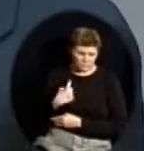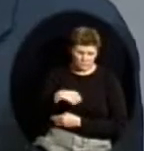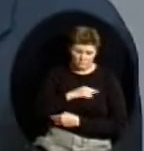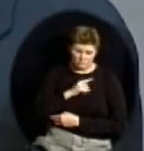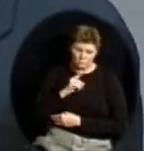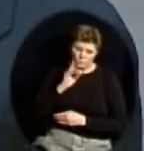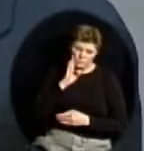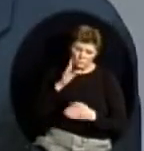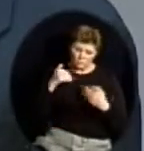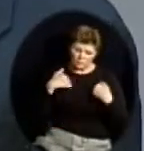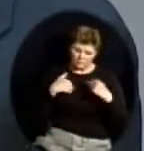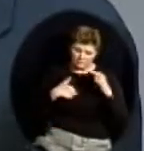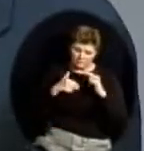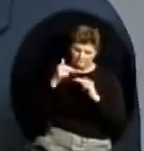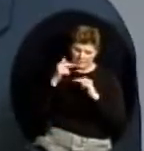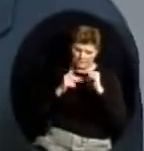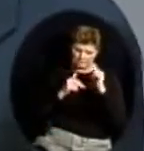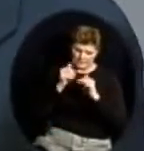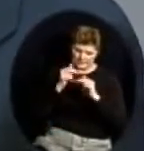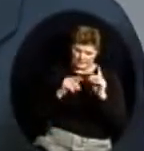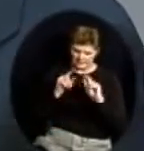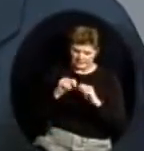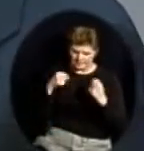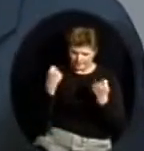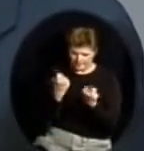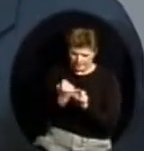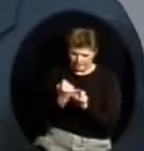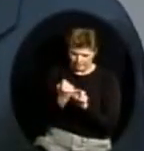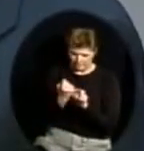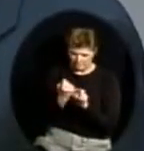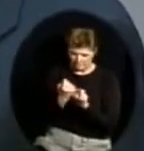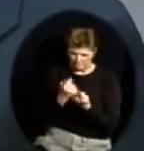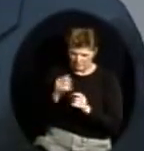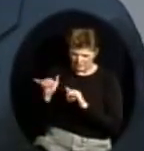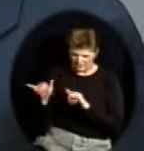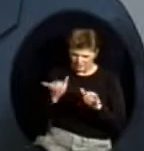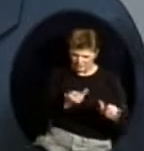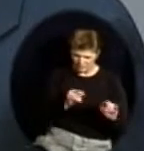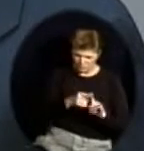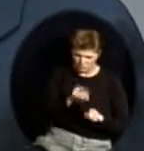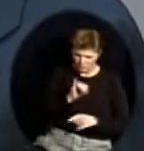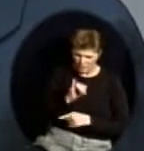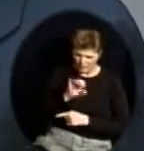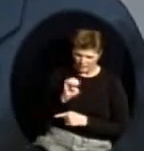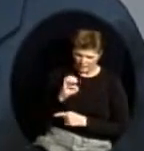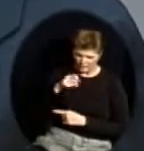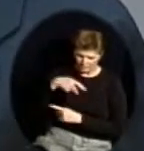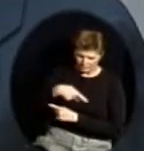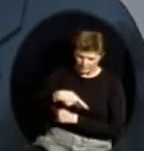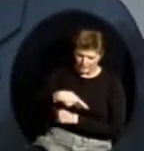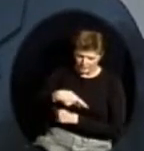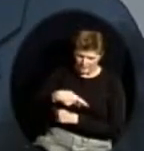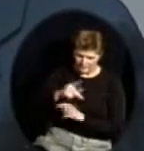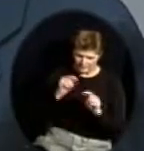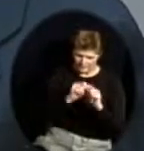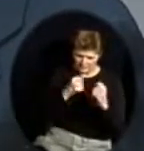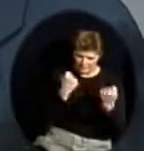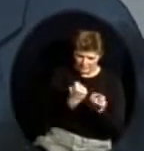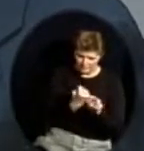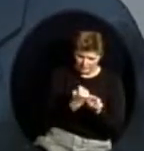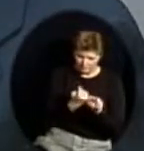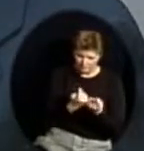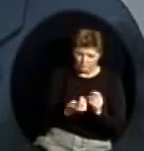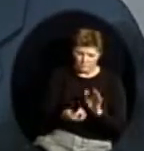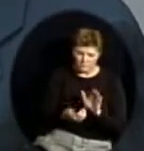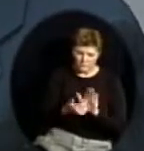student intervention team. It's similar to an IEP team. In the regulations, they require that individuals who have